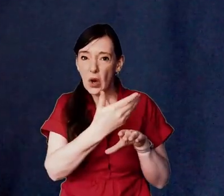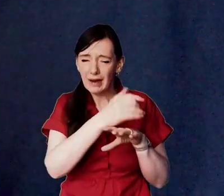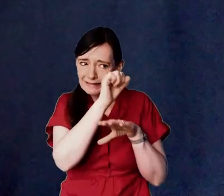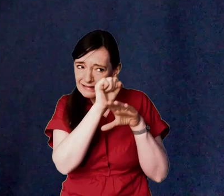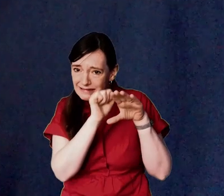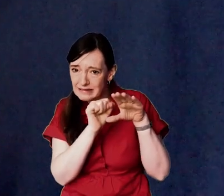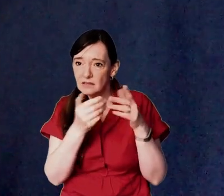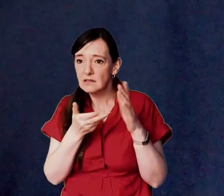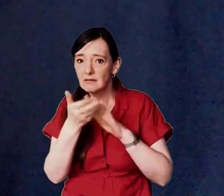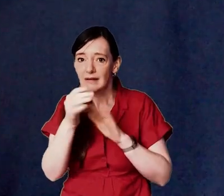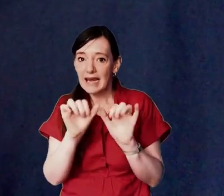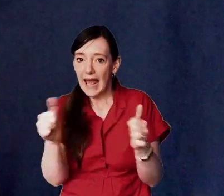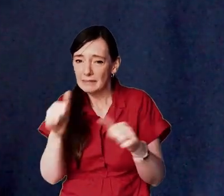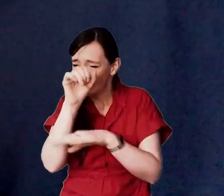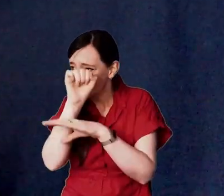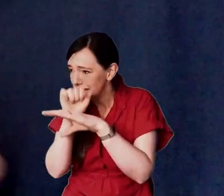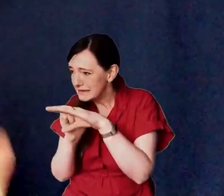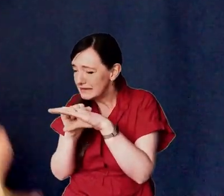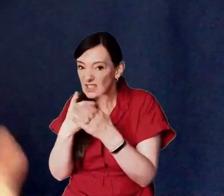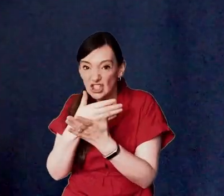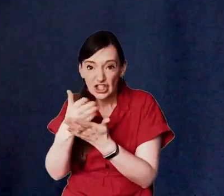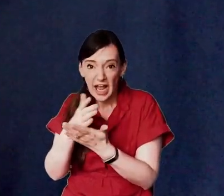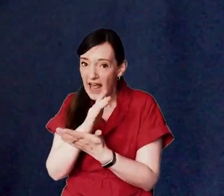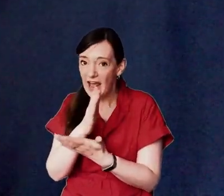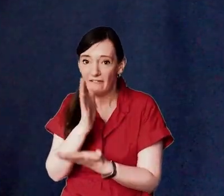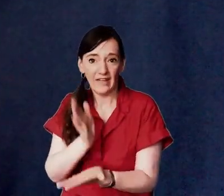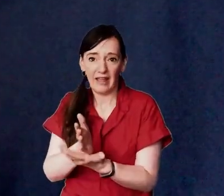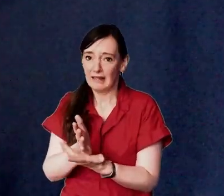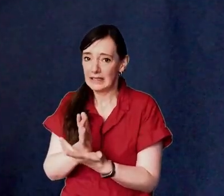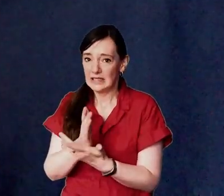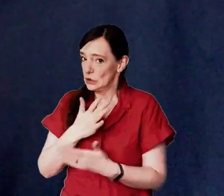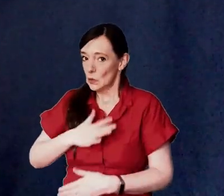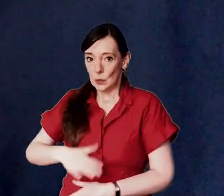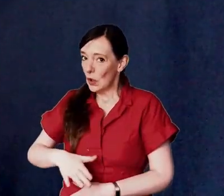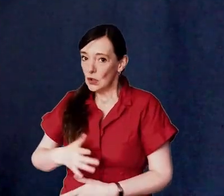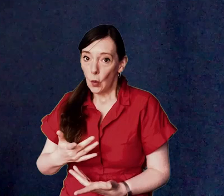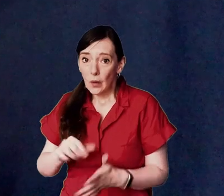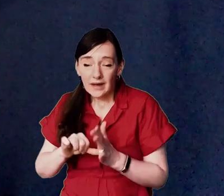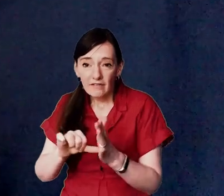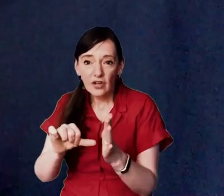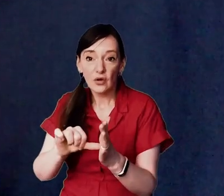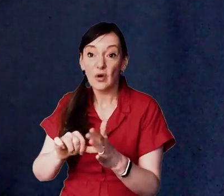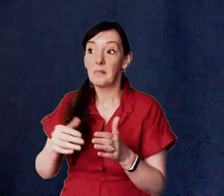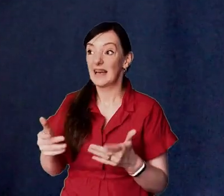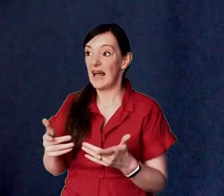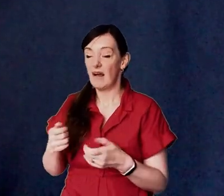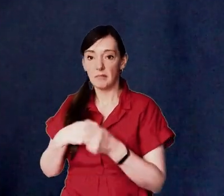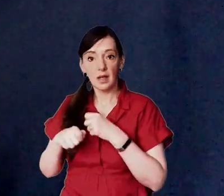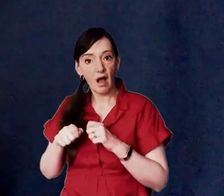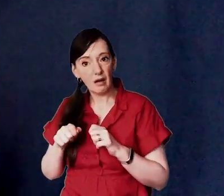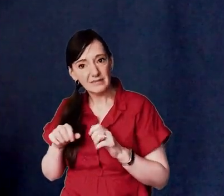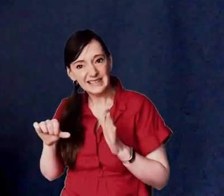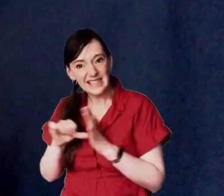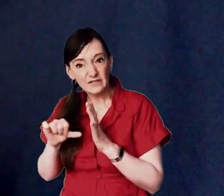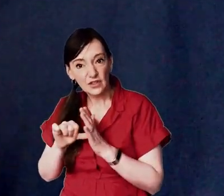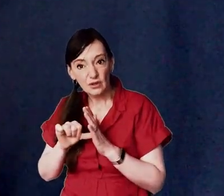at school with our neighbors and so forth now of course in recent months evangelism has become even tougher what with the uh lockdown